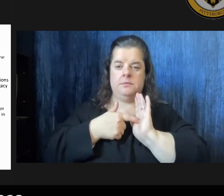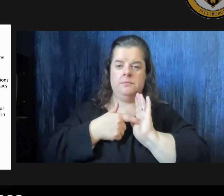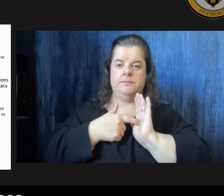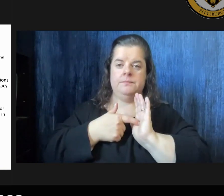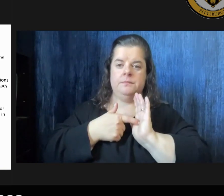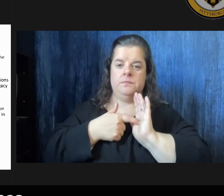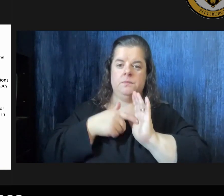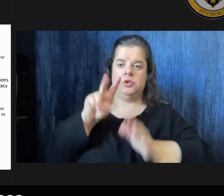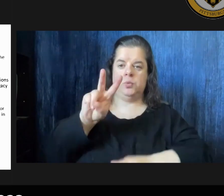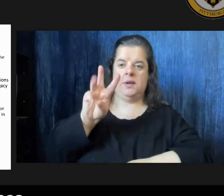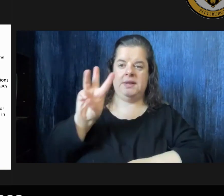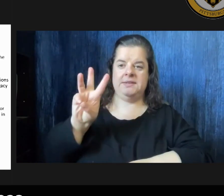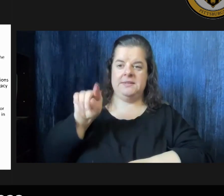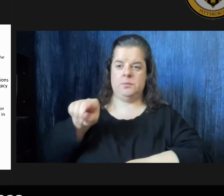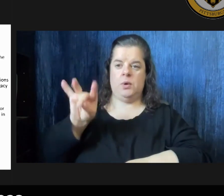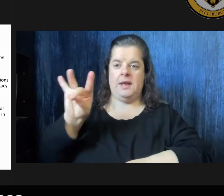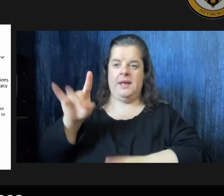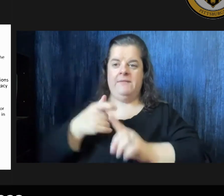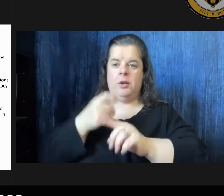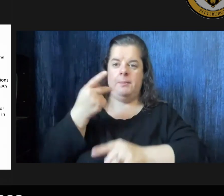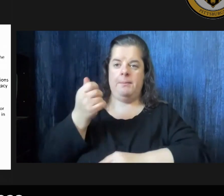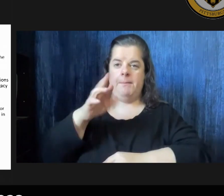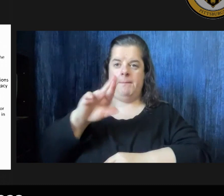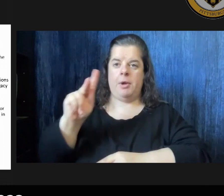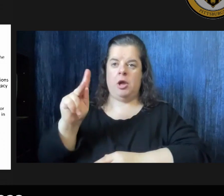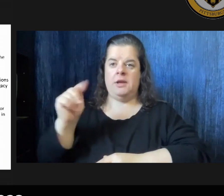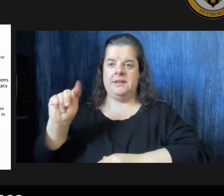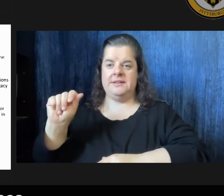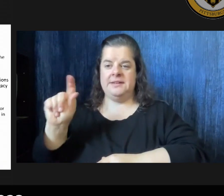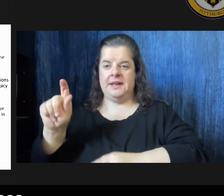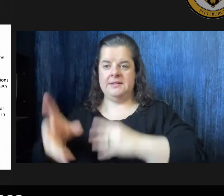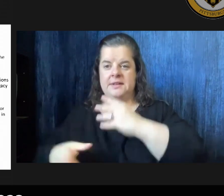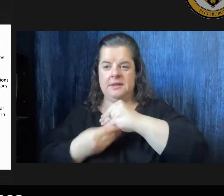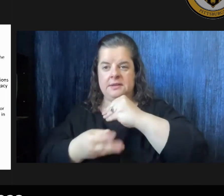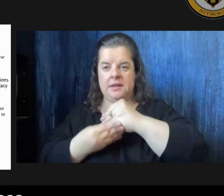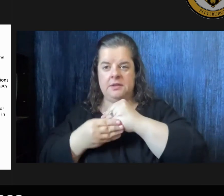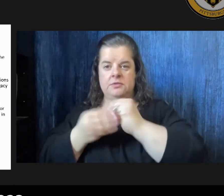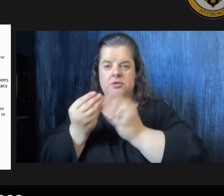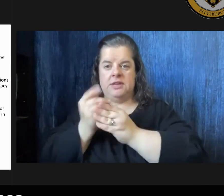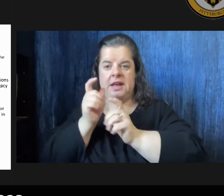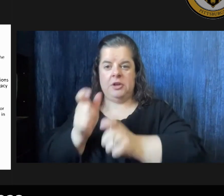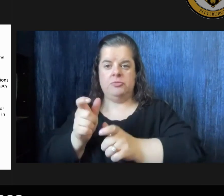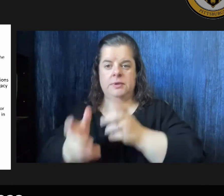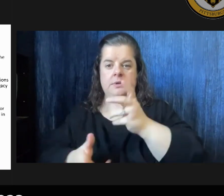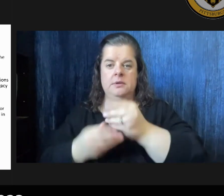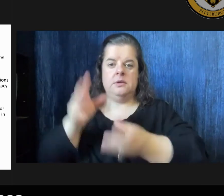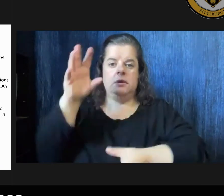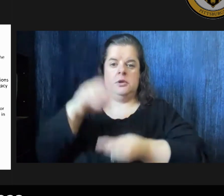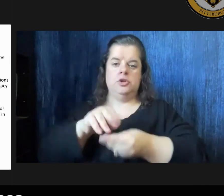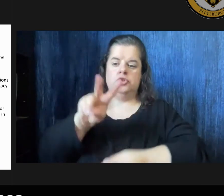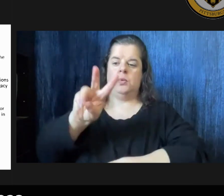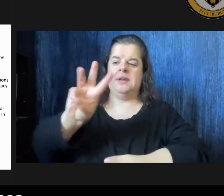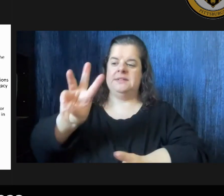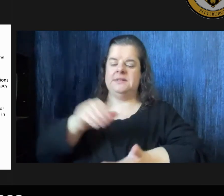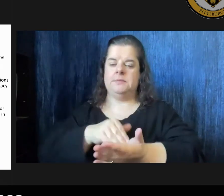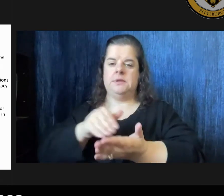26.8 million dollars from the parking tax and additional contributions totaling 26 million dollars